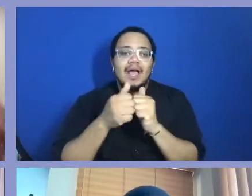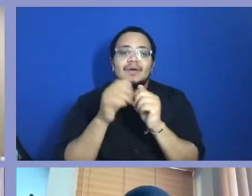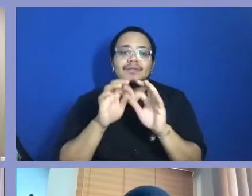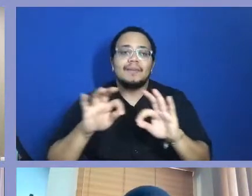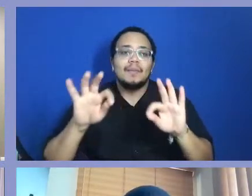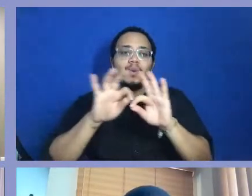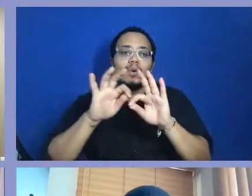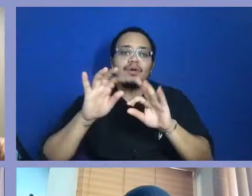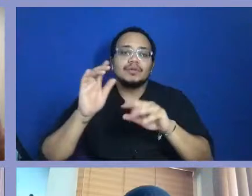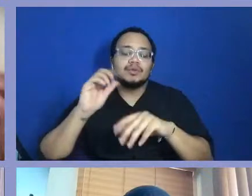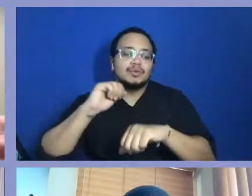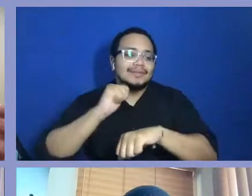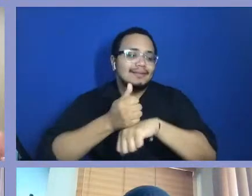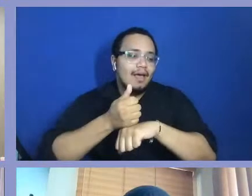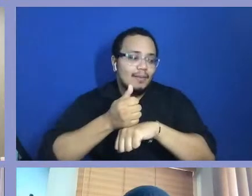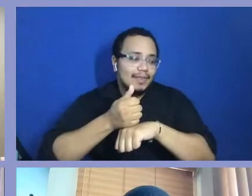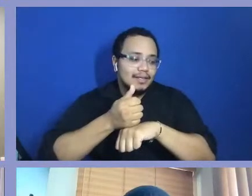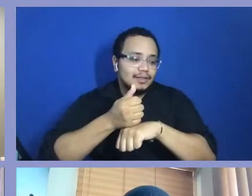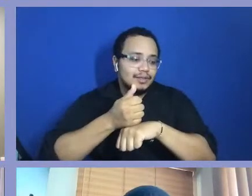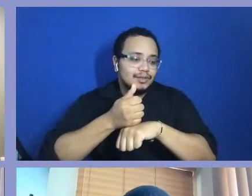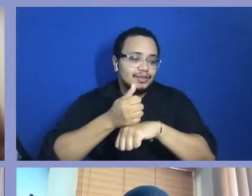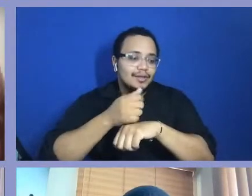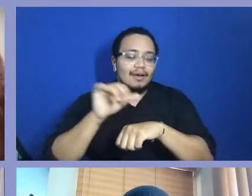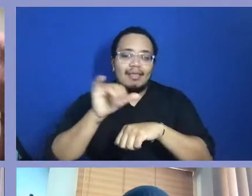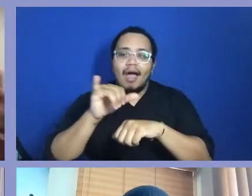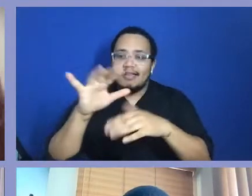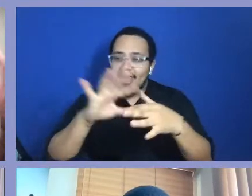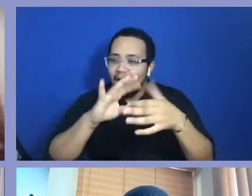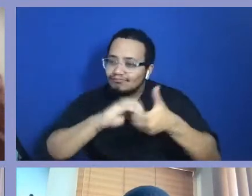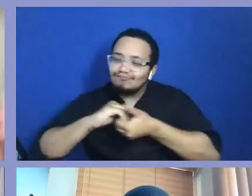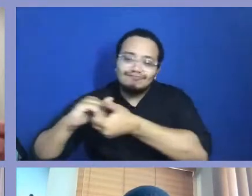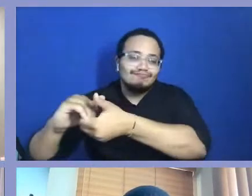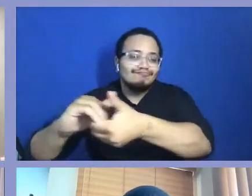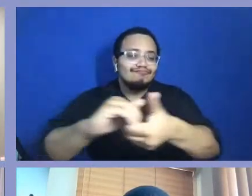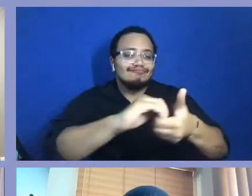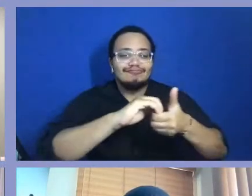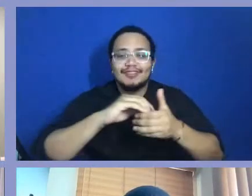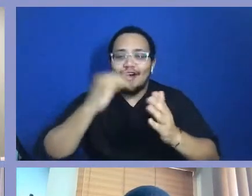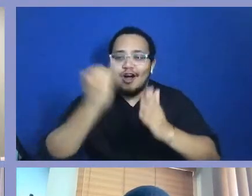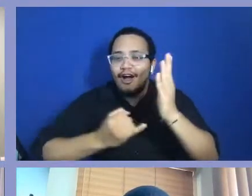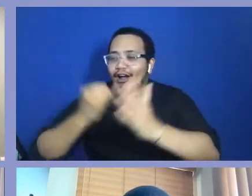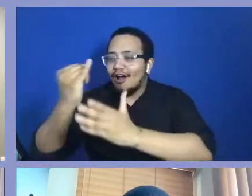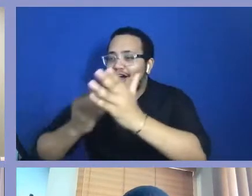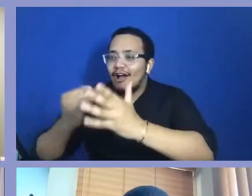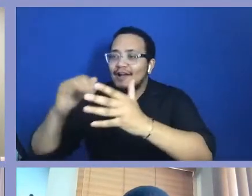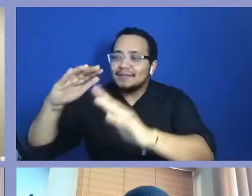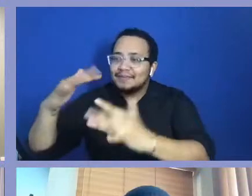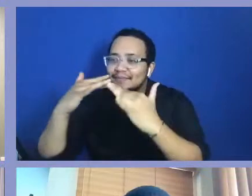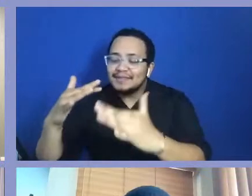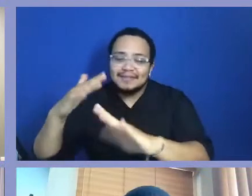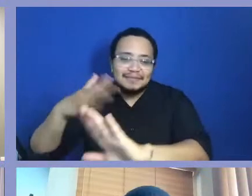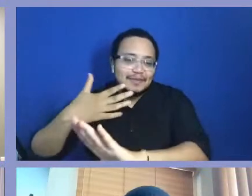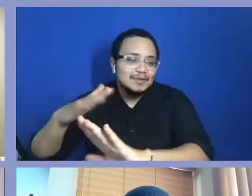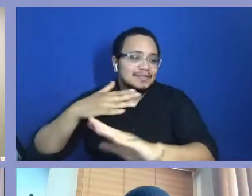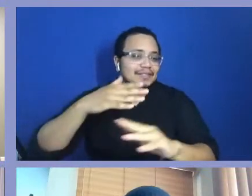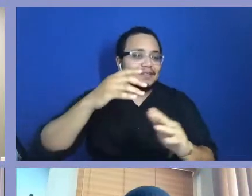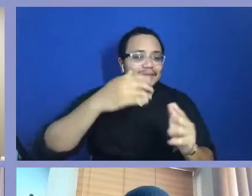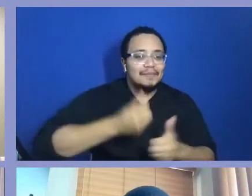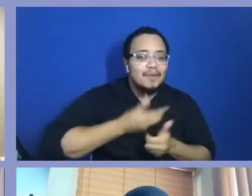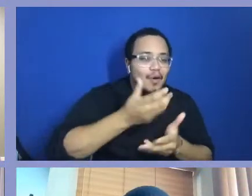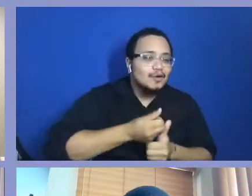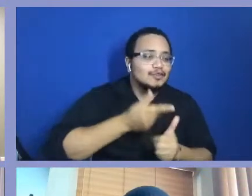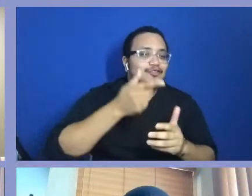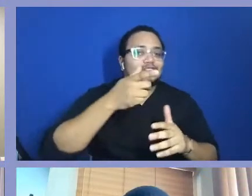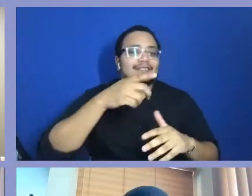ecosystems of the arts again? Like, bringing that feel back where it's multiple layers in it. Where do you feel